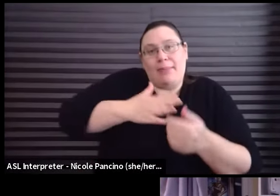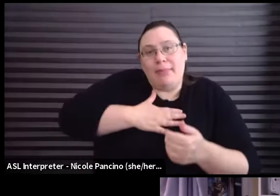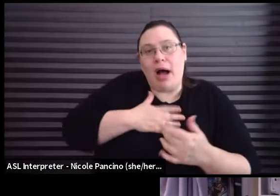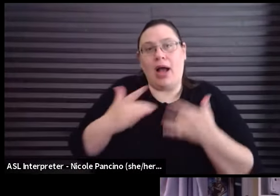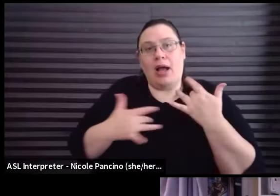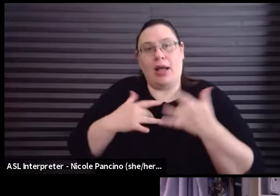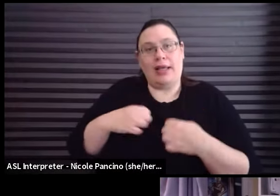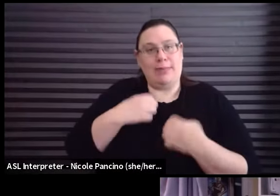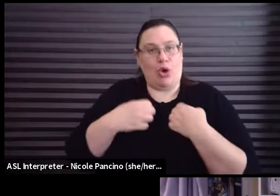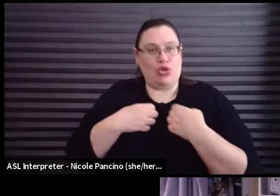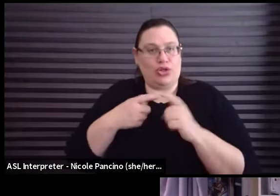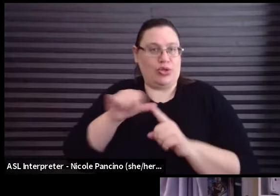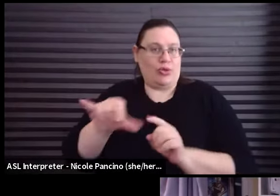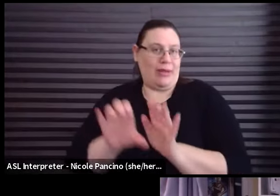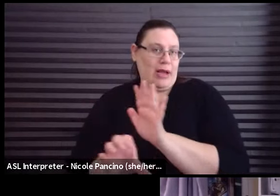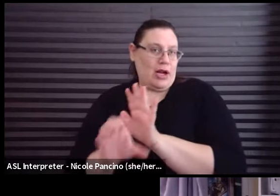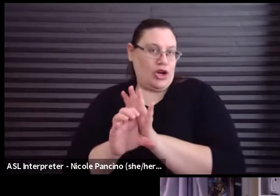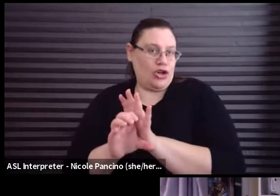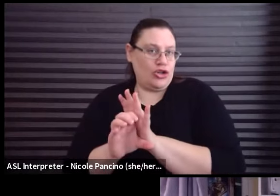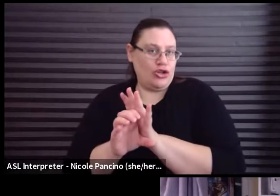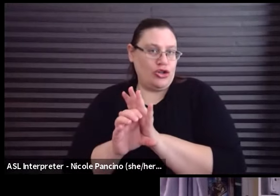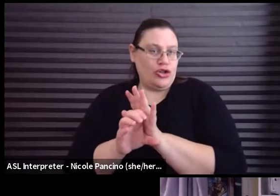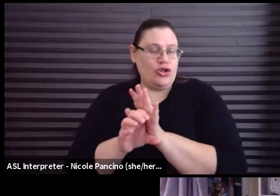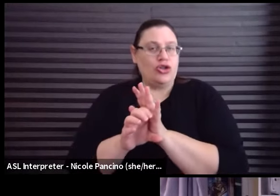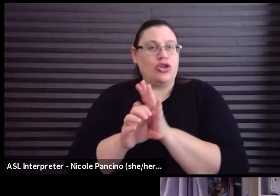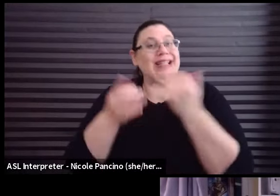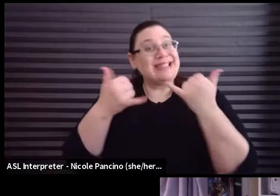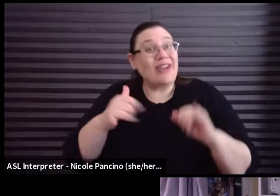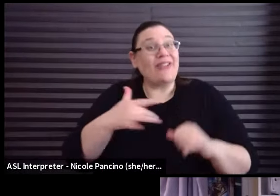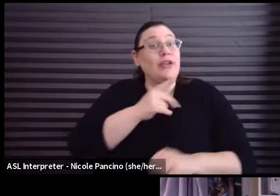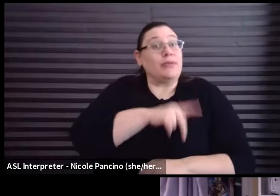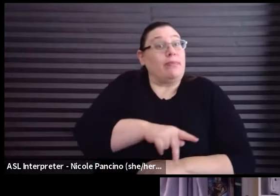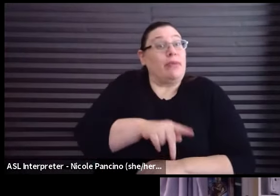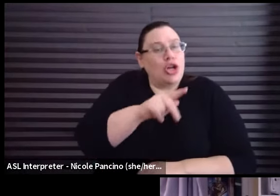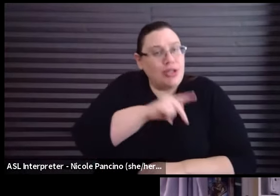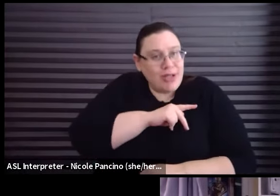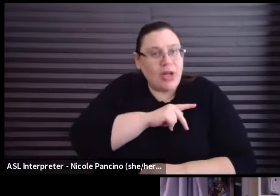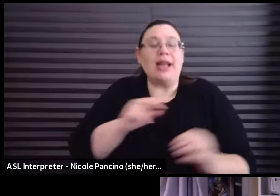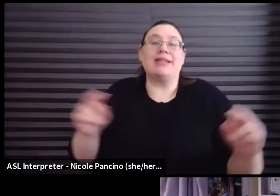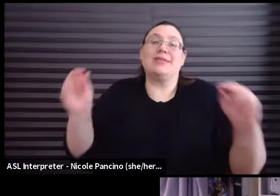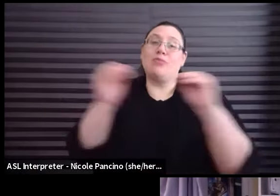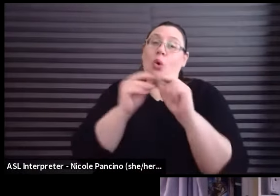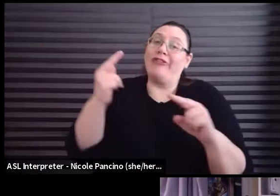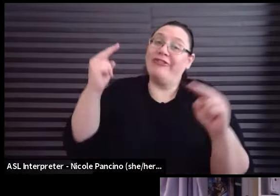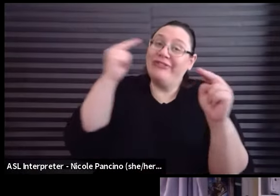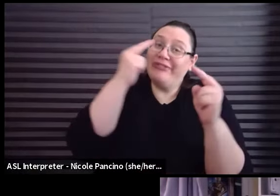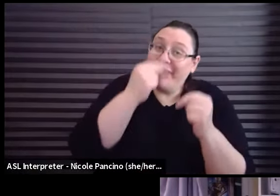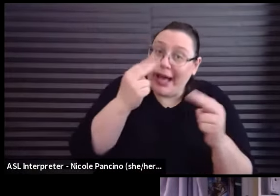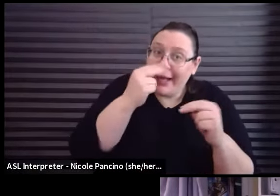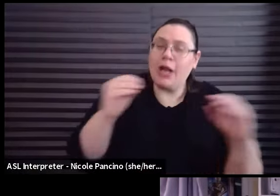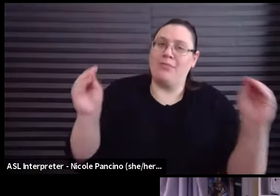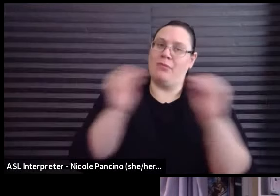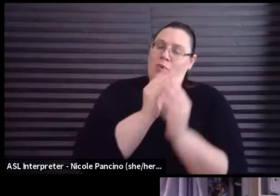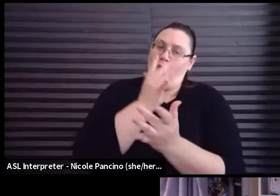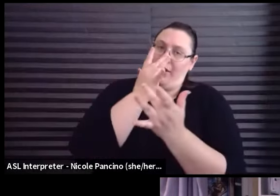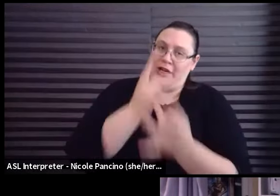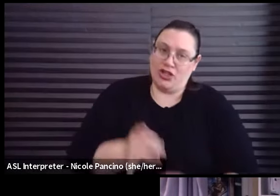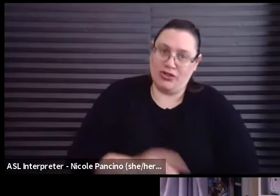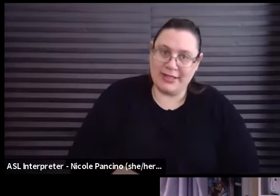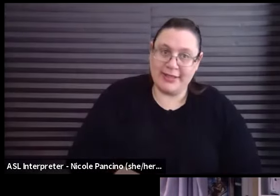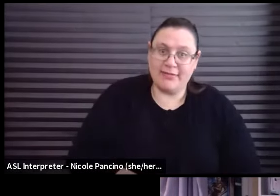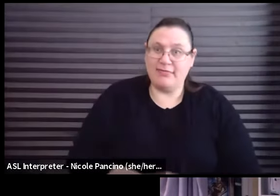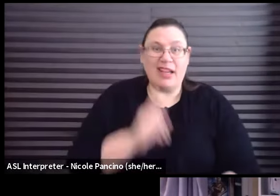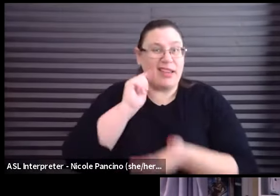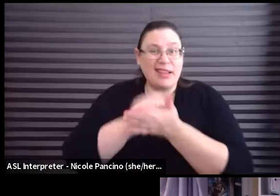that character, we're still making it personal. It becomes a lot more funny and interesting. But yeah, I think that's it.